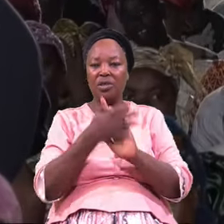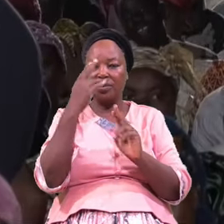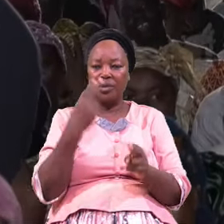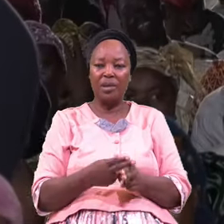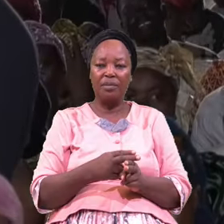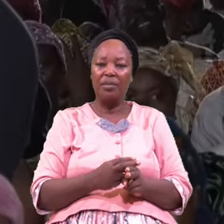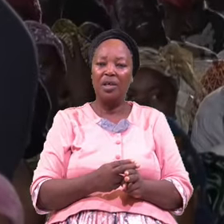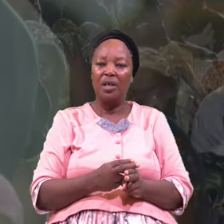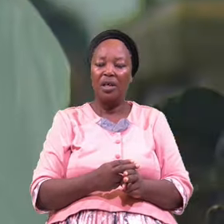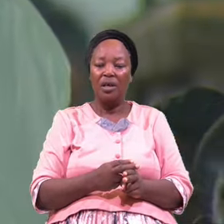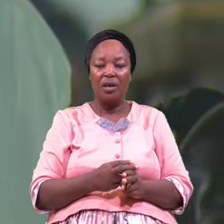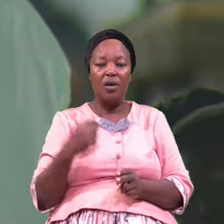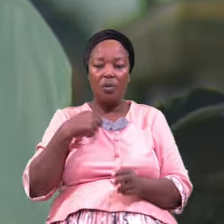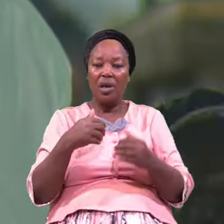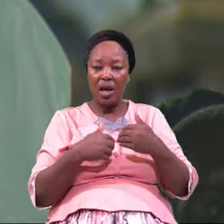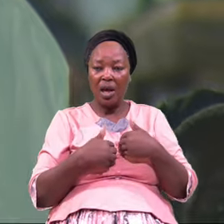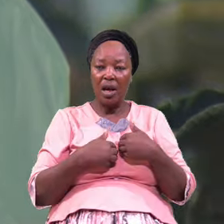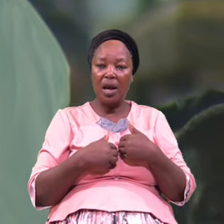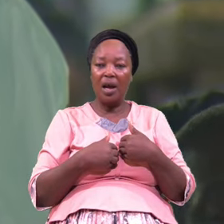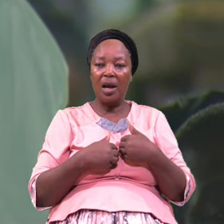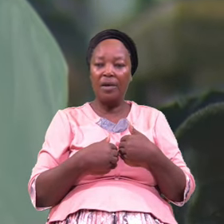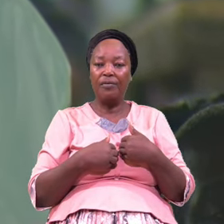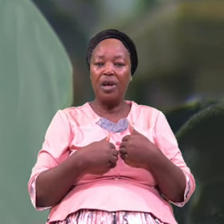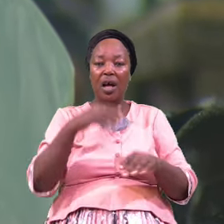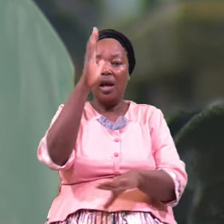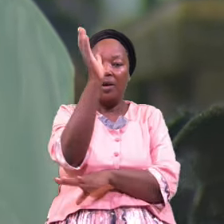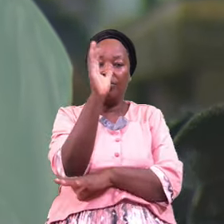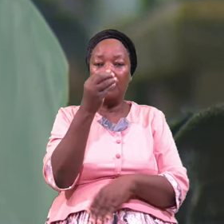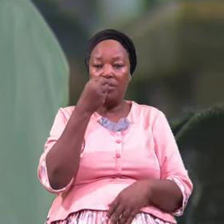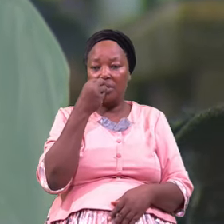We Have Lunch Hour Tomorrow With Jesus